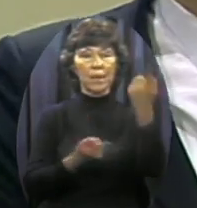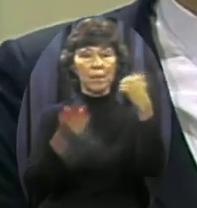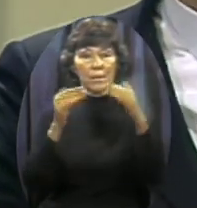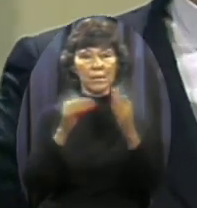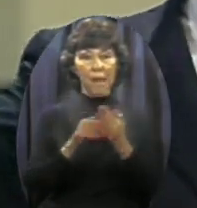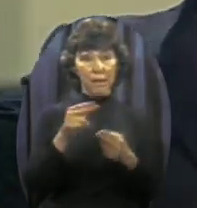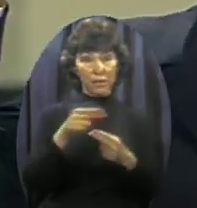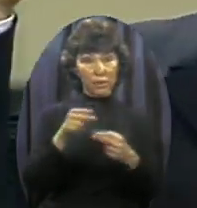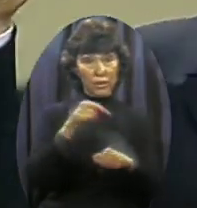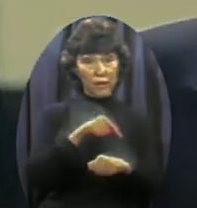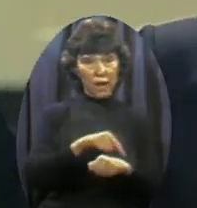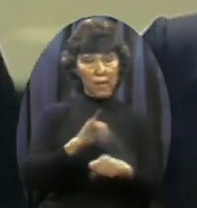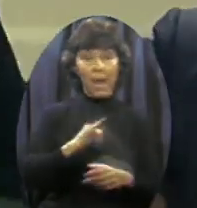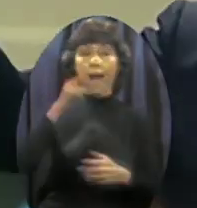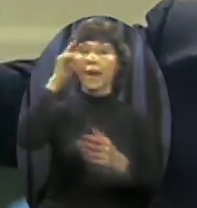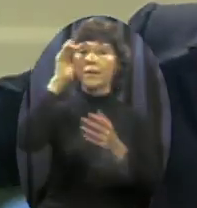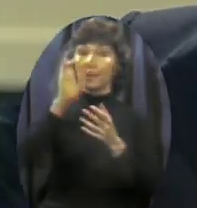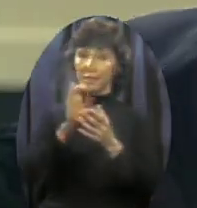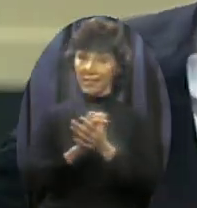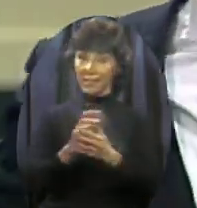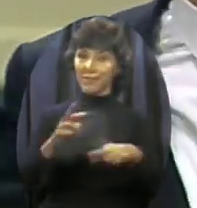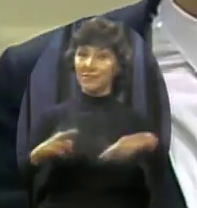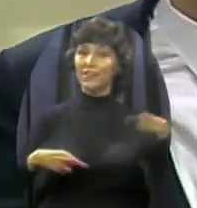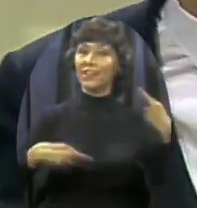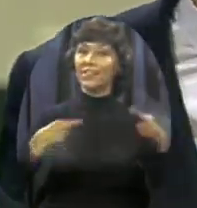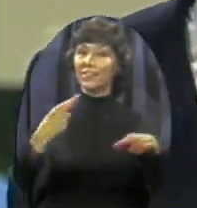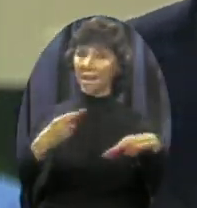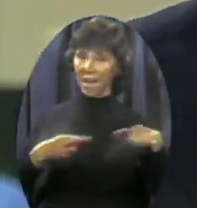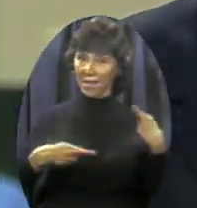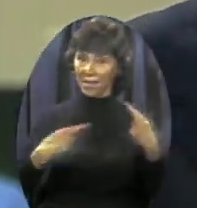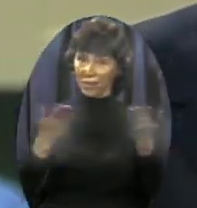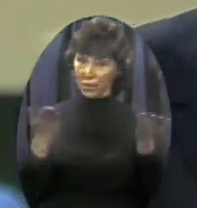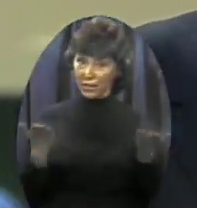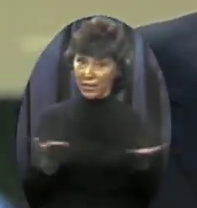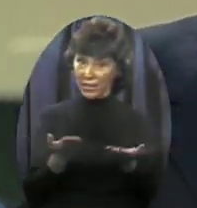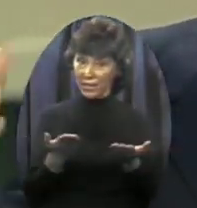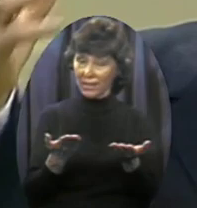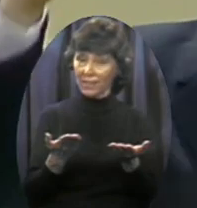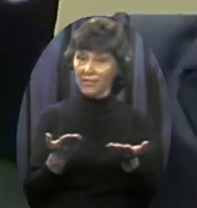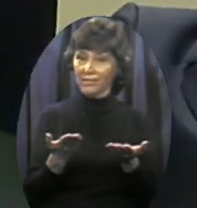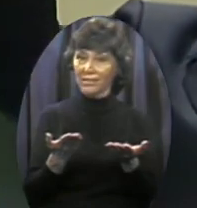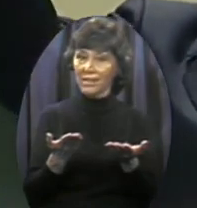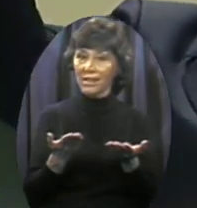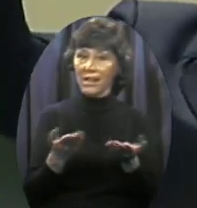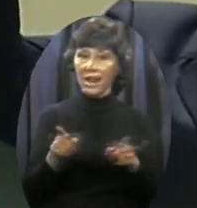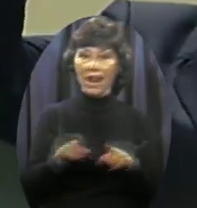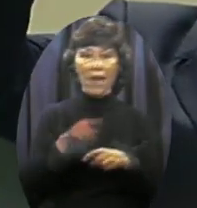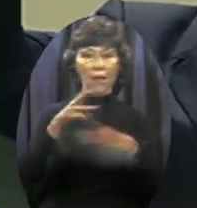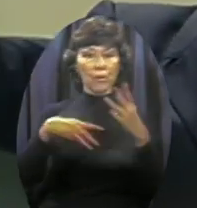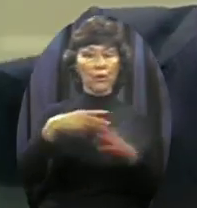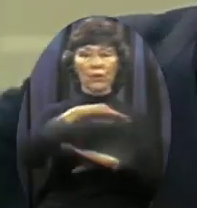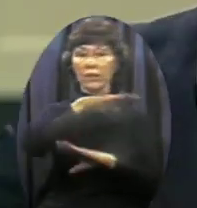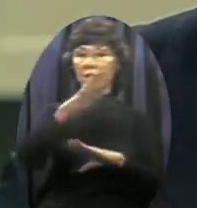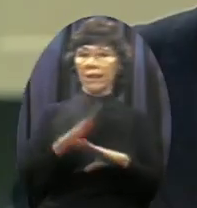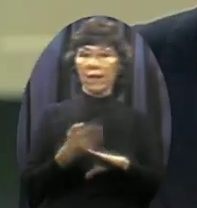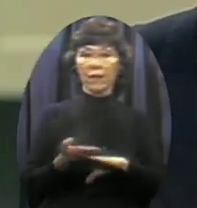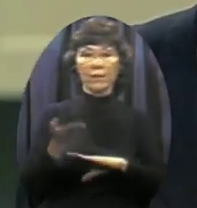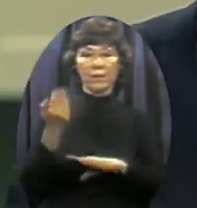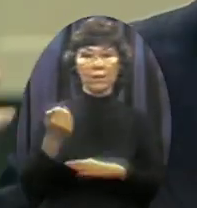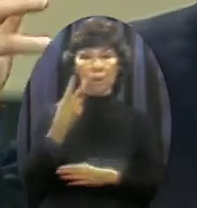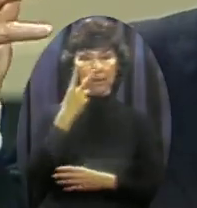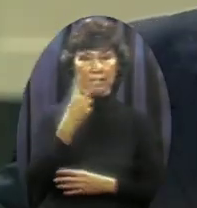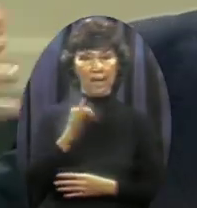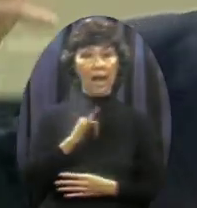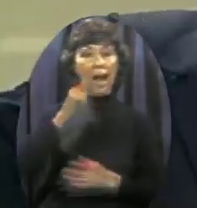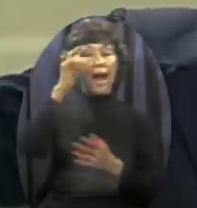have a revival A spiritual harvest Unlike anything the world's ever seen I think that all of these satellite technological innovations